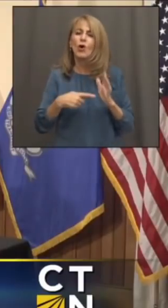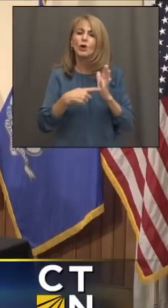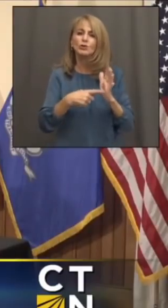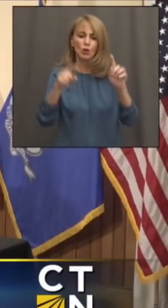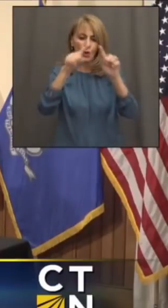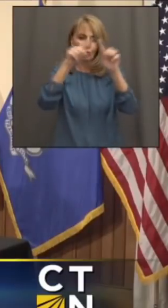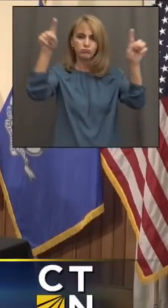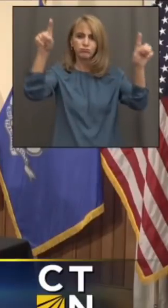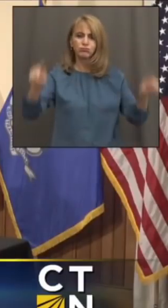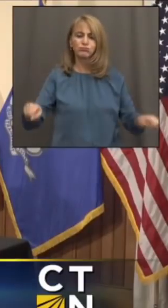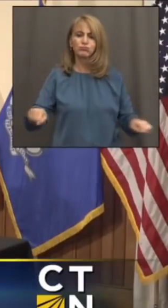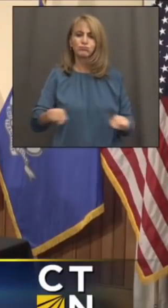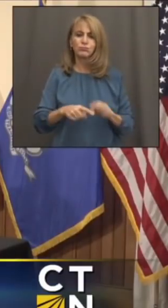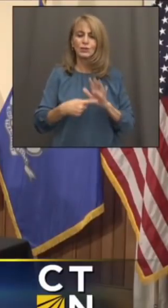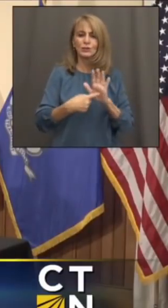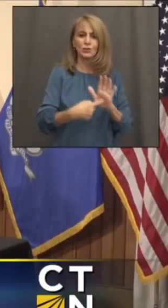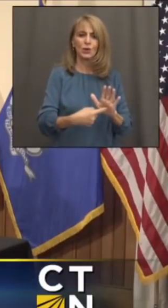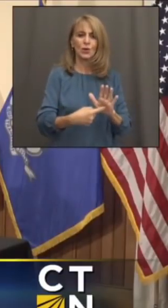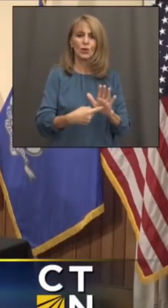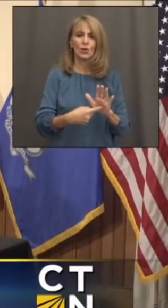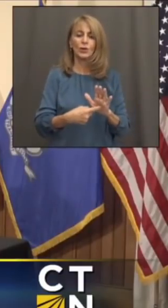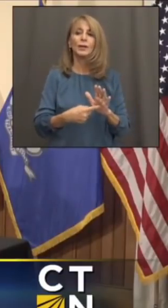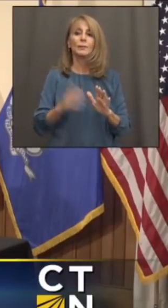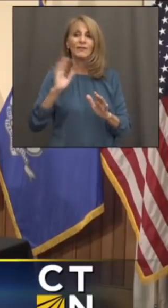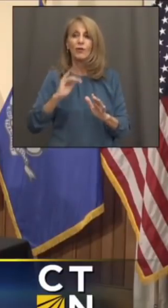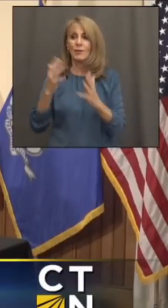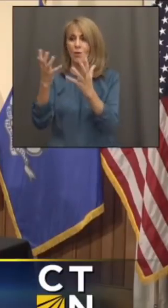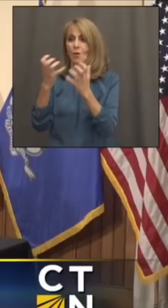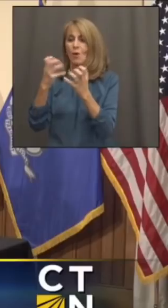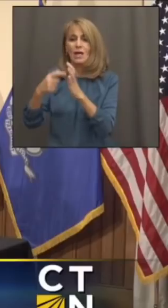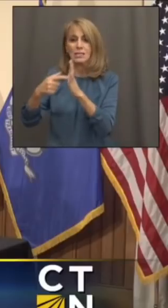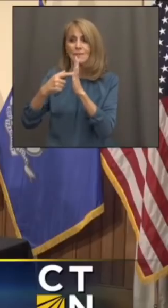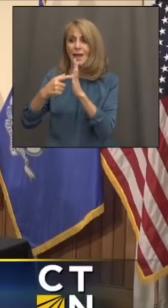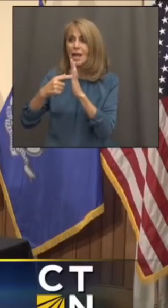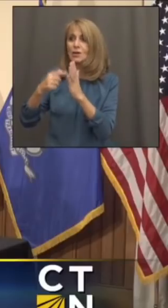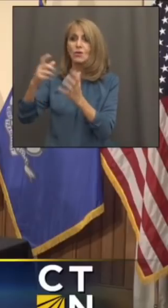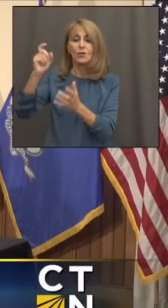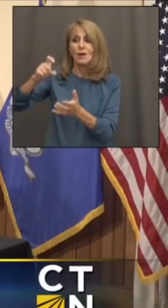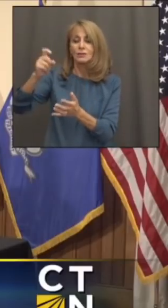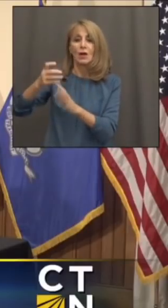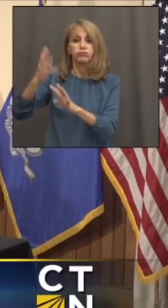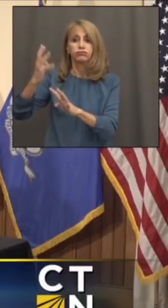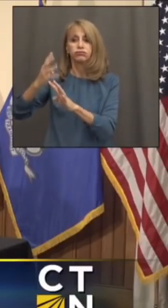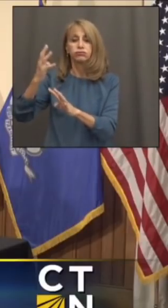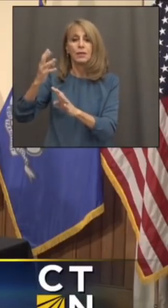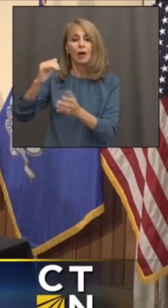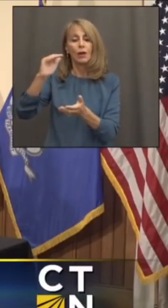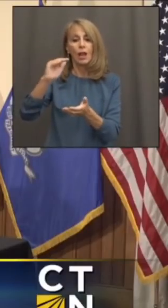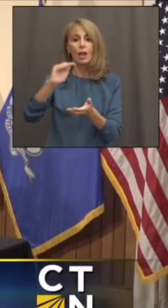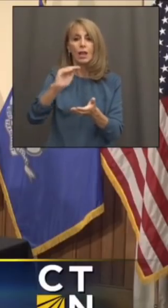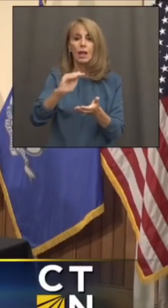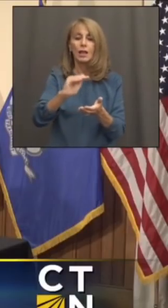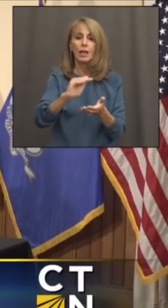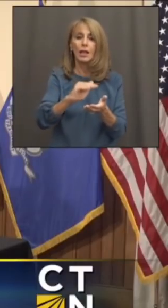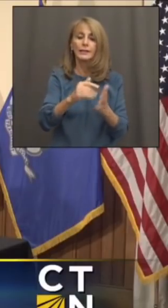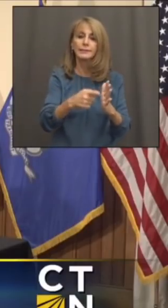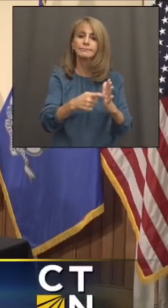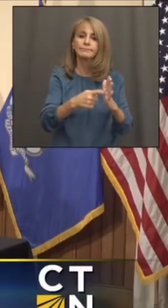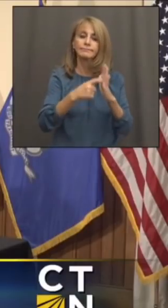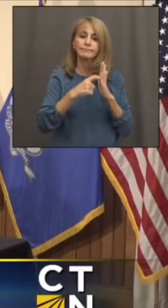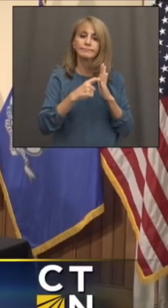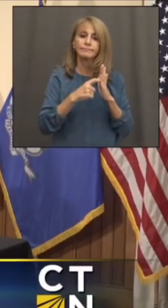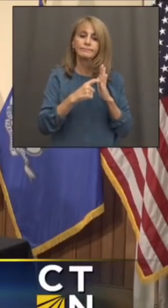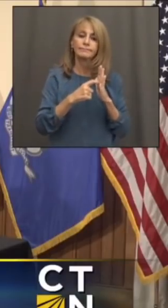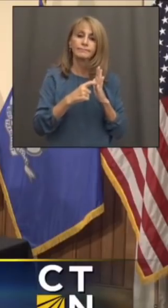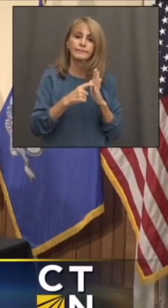that the demand is kind of tailing off at a lower rate for, you know, the youngest eligible age group than